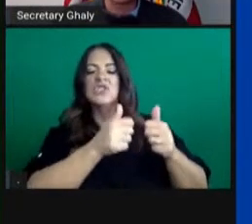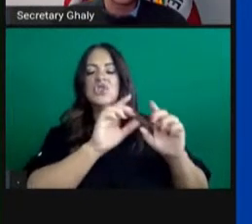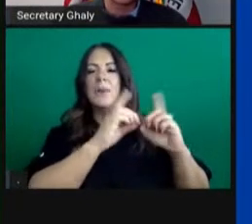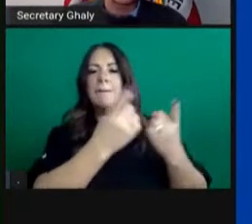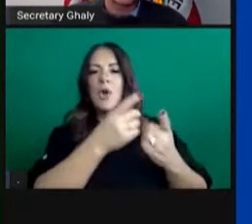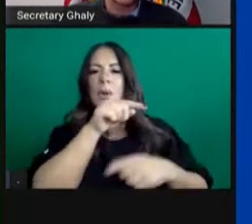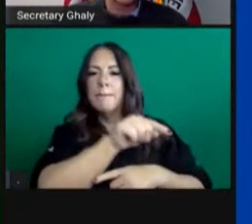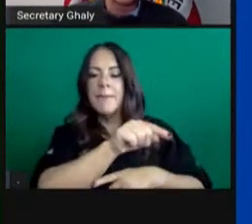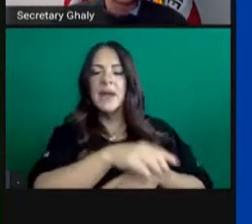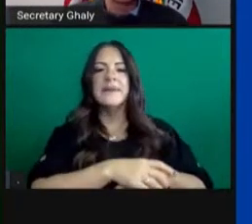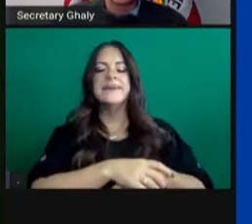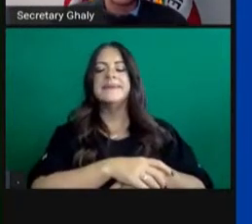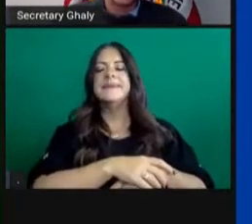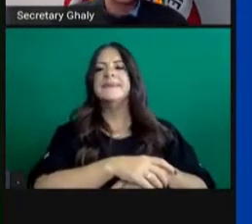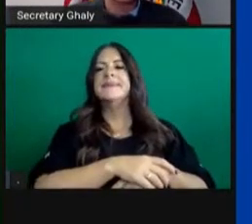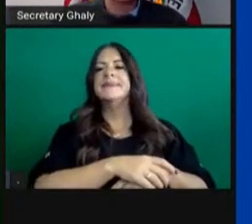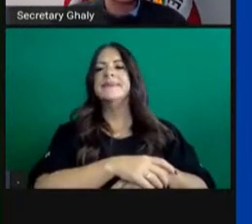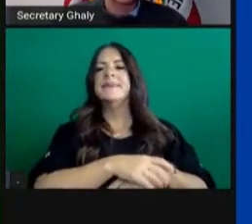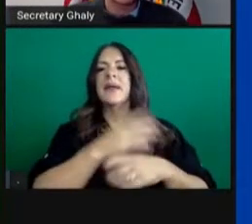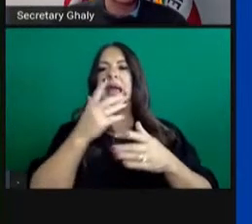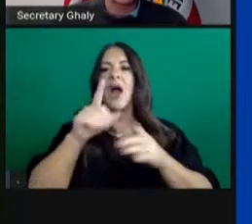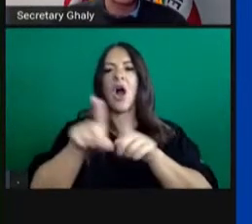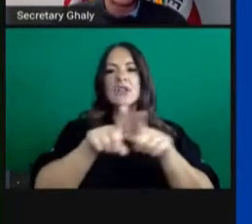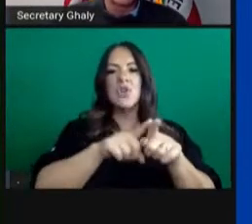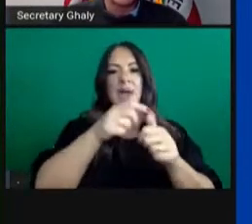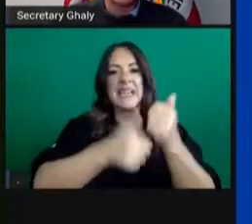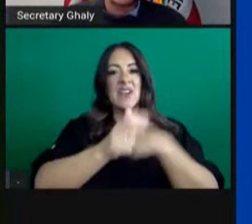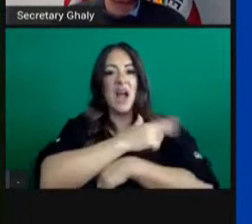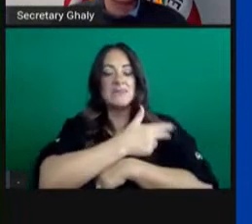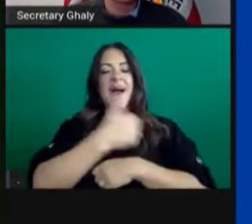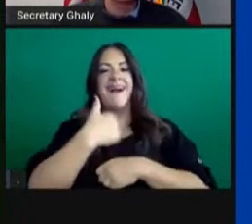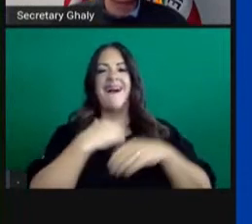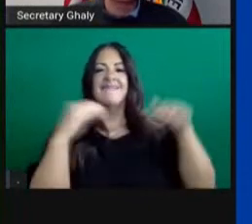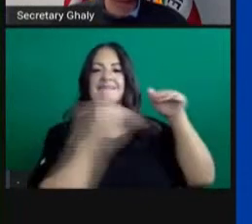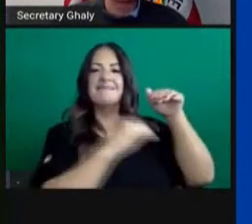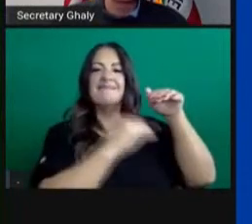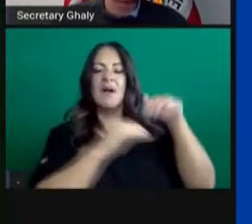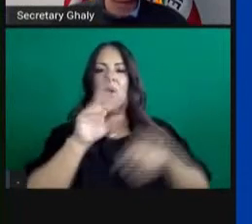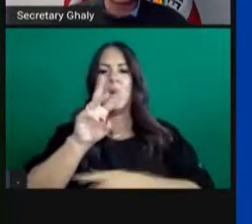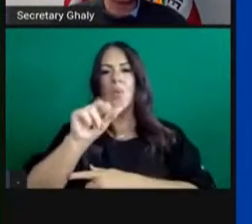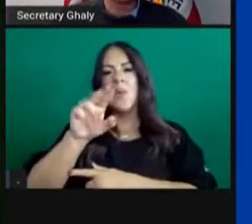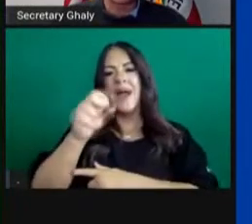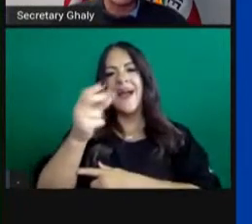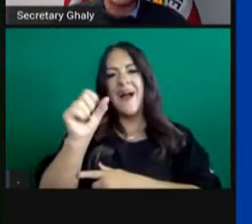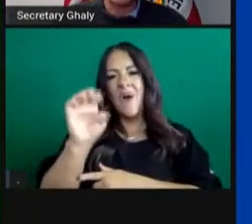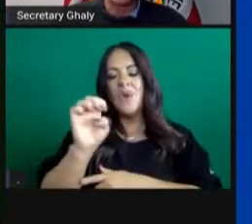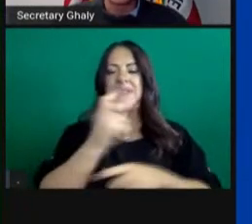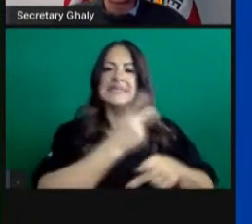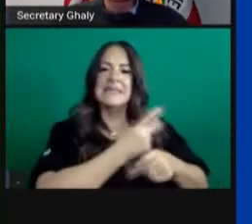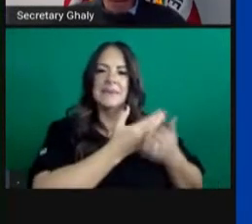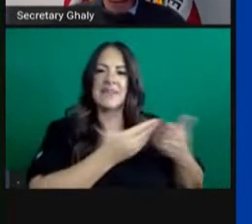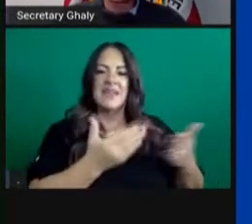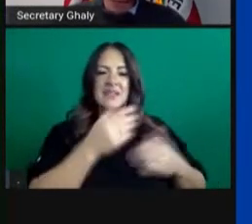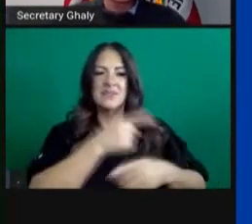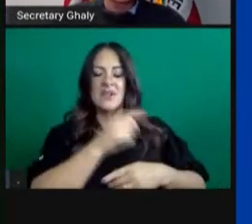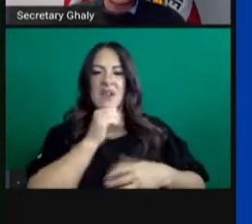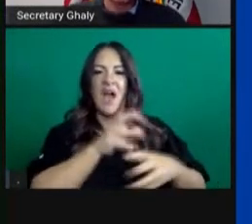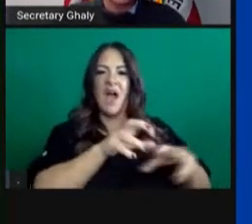ward, but also in the warehouses of each hospital, and that we're sort of at this usual level of care.